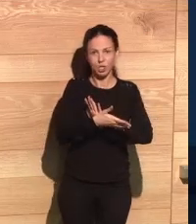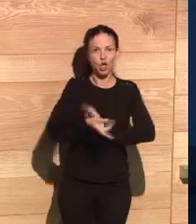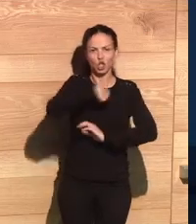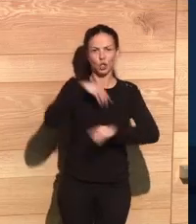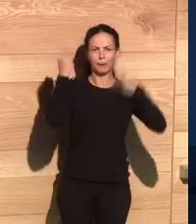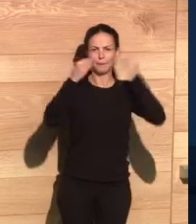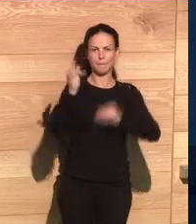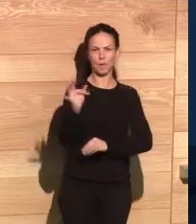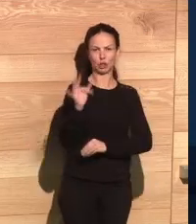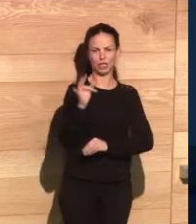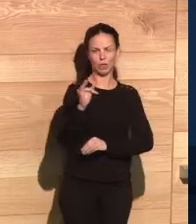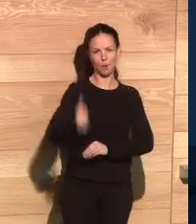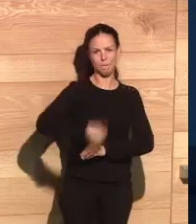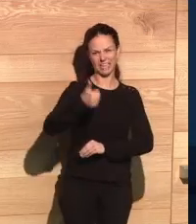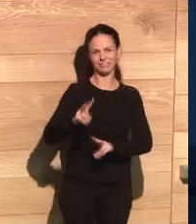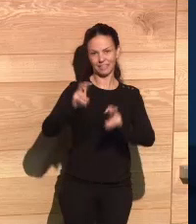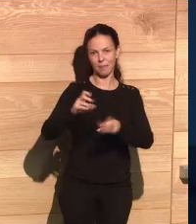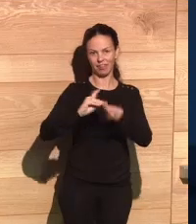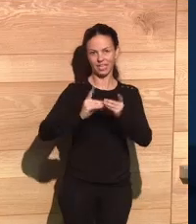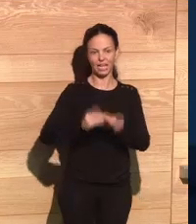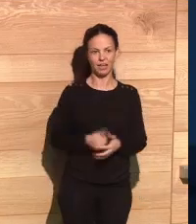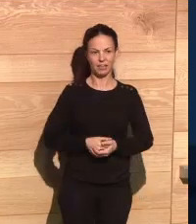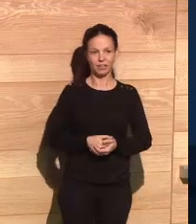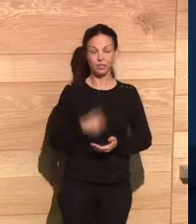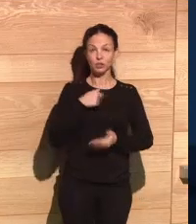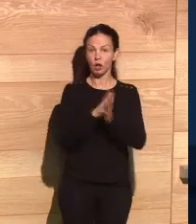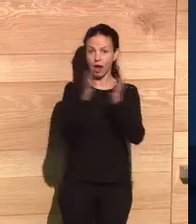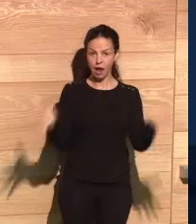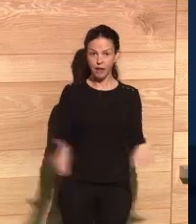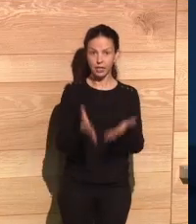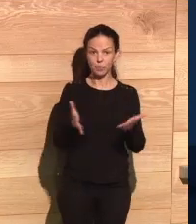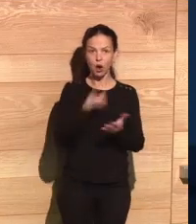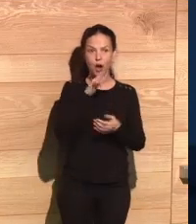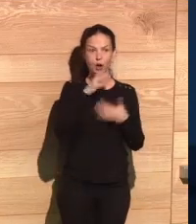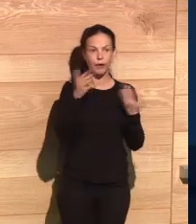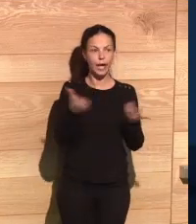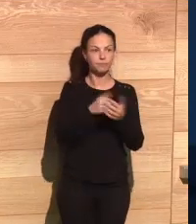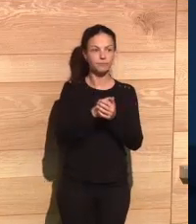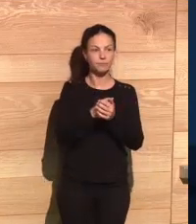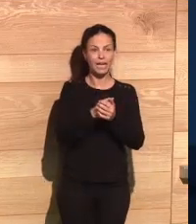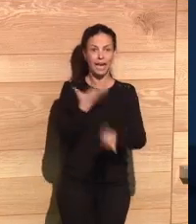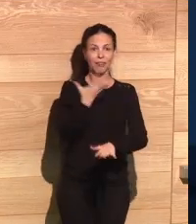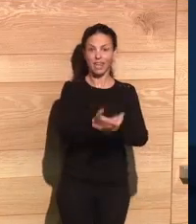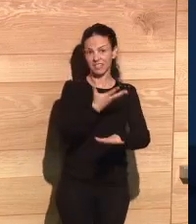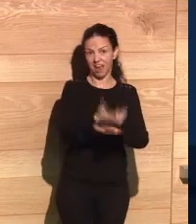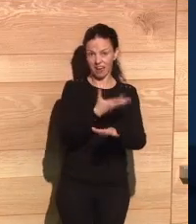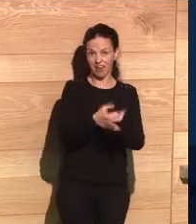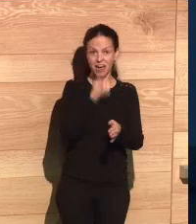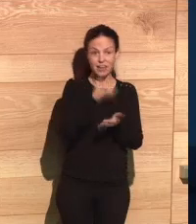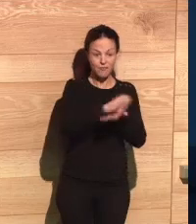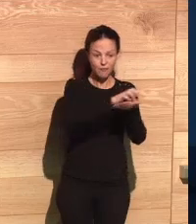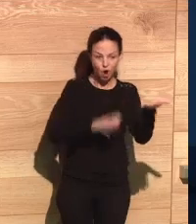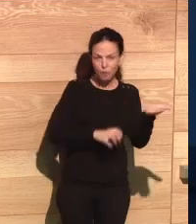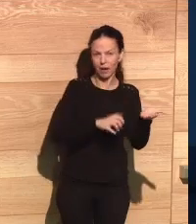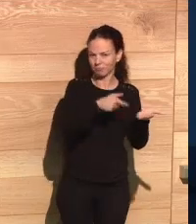privacy while we use the data of data of we could make great